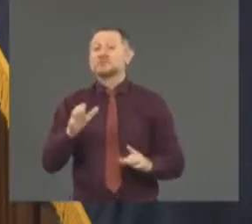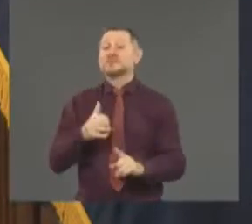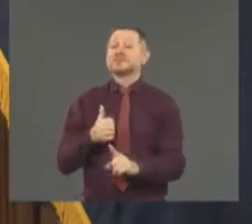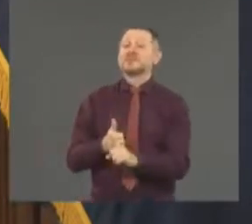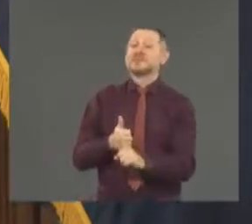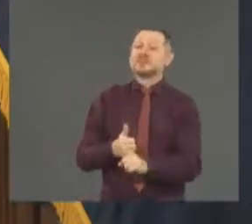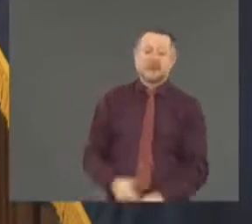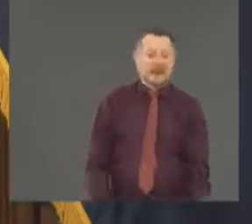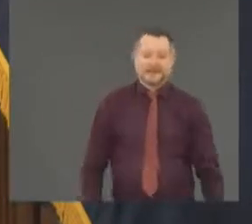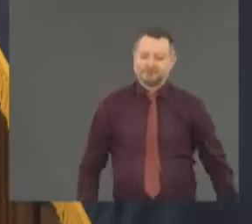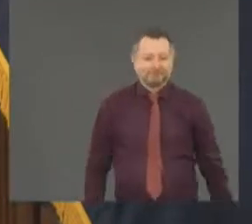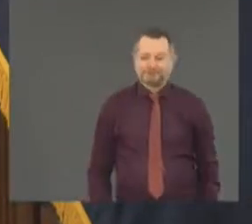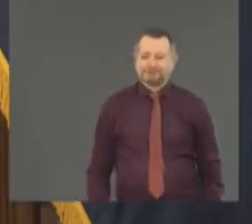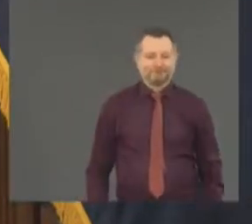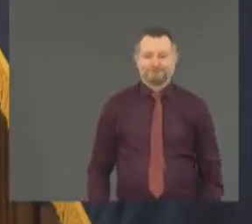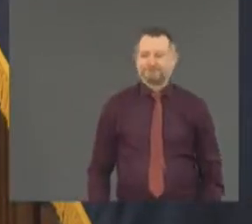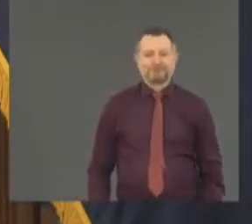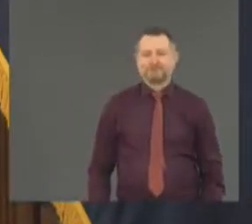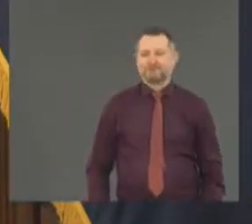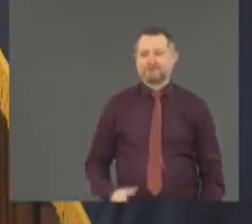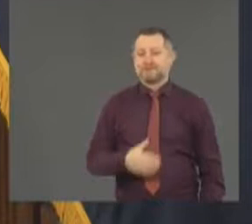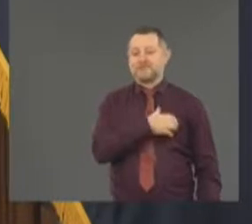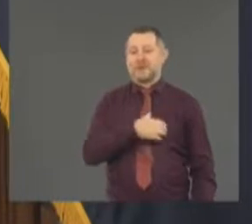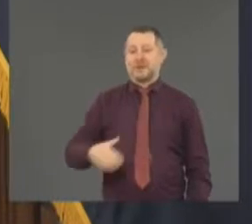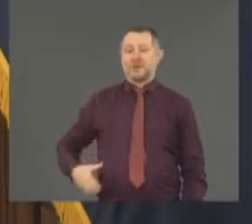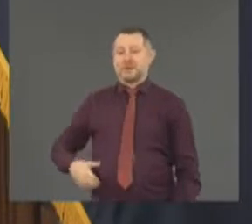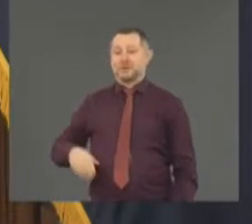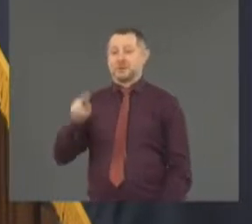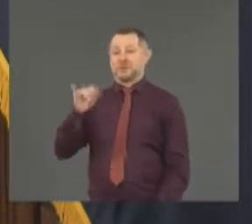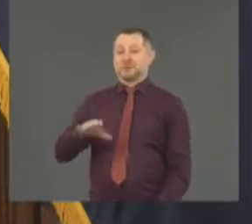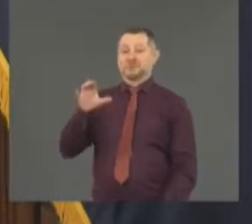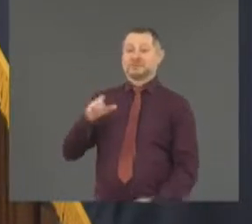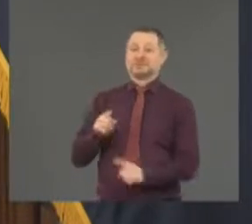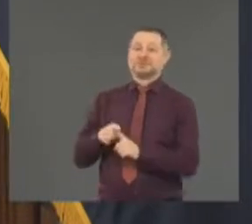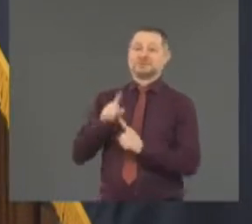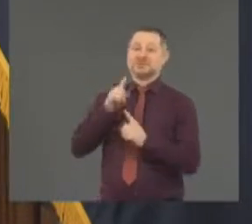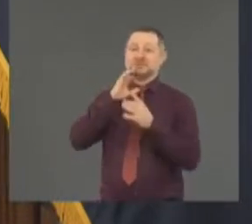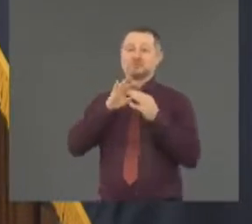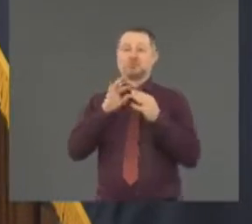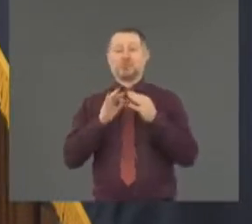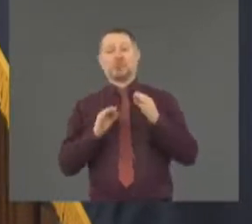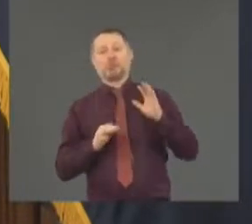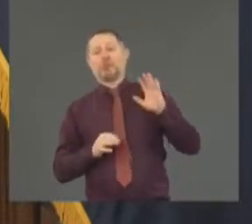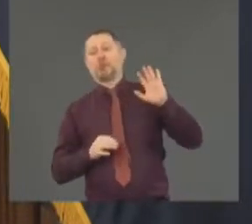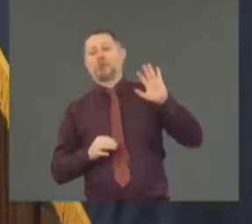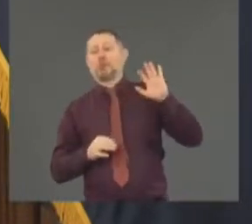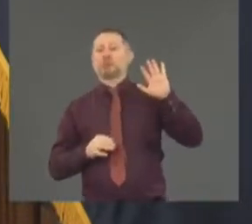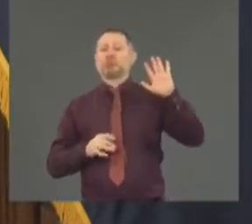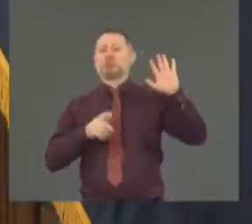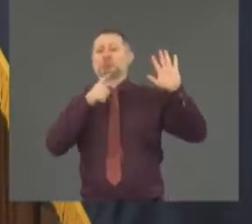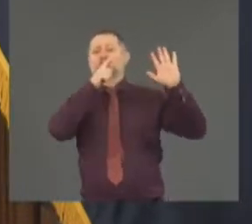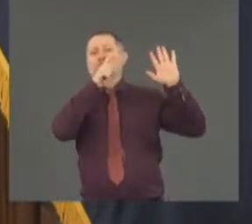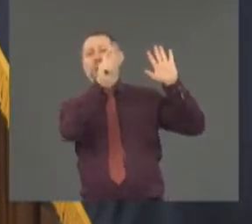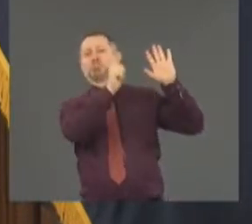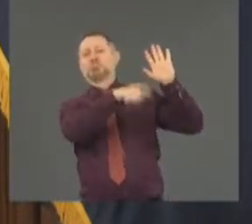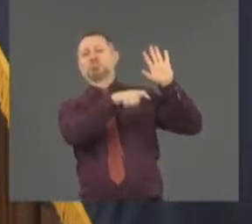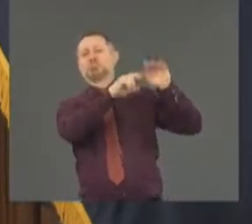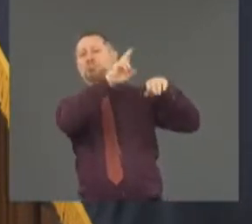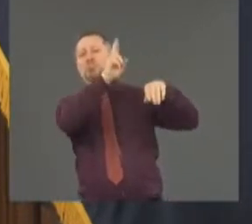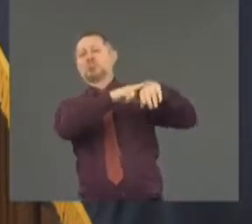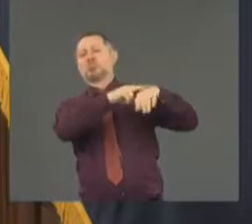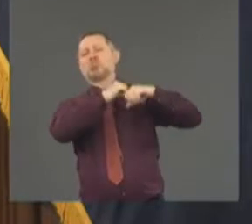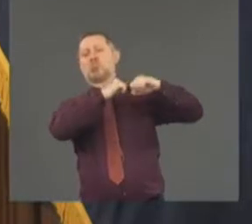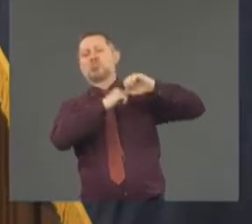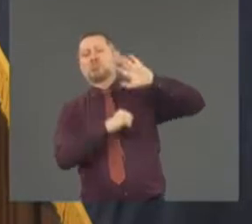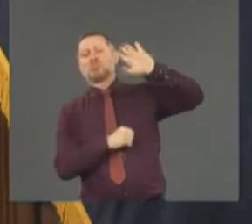the mayor of New York City says he doesn't need the National Guard and